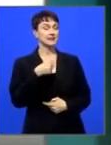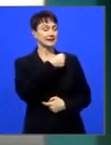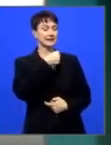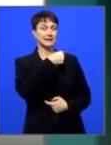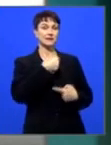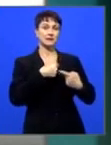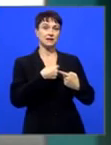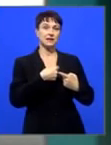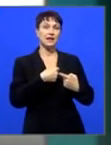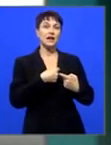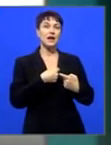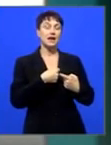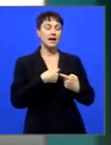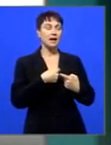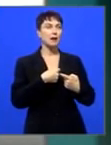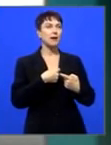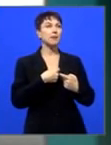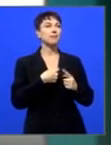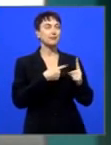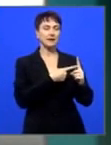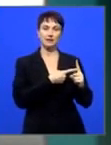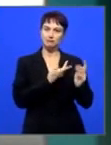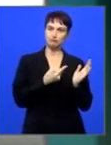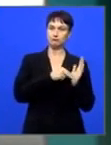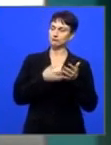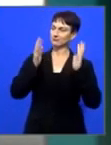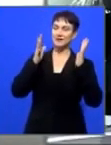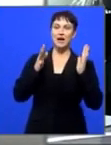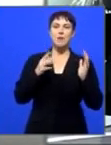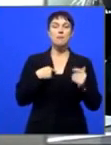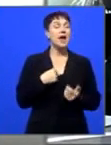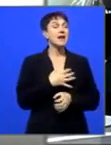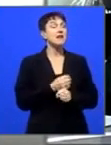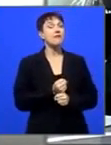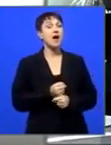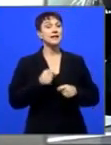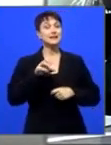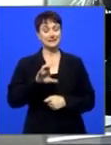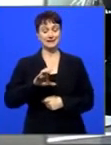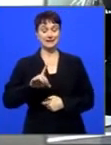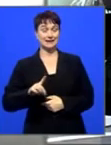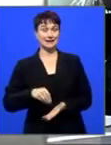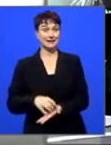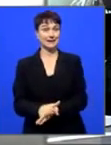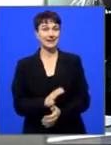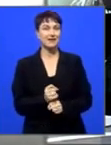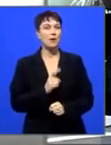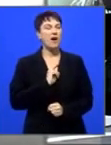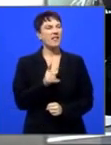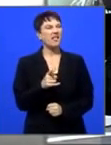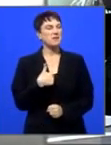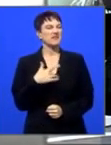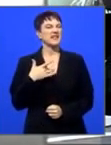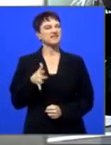that I've never released because it was a song in progress that I later wasn't so happy with.